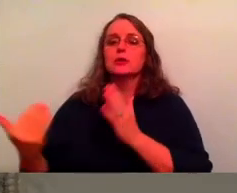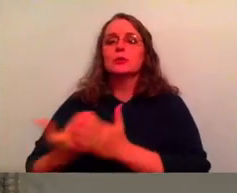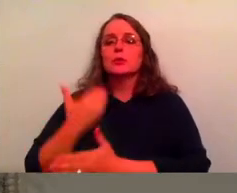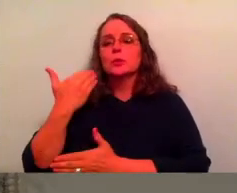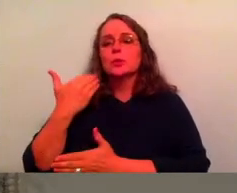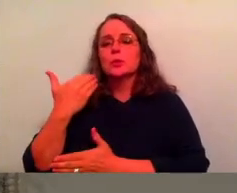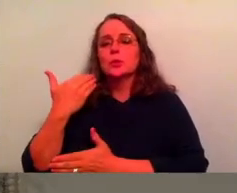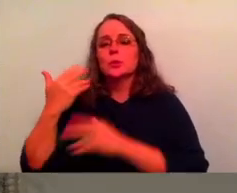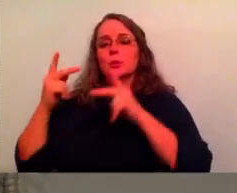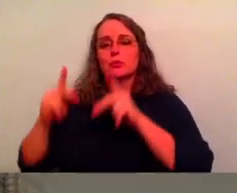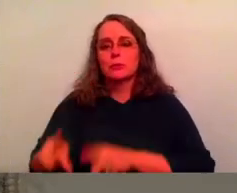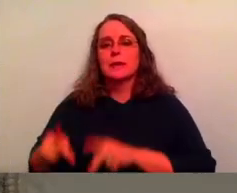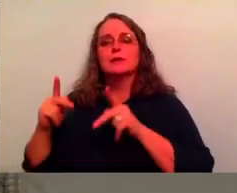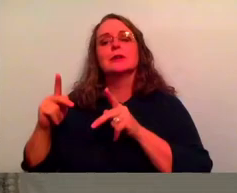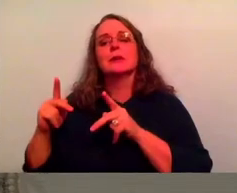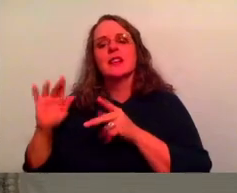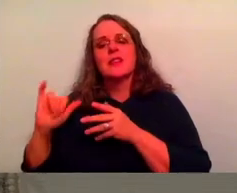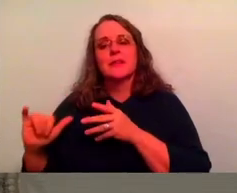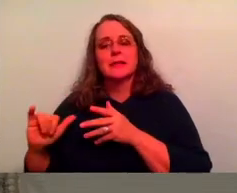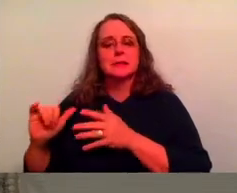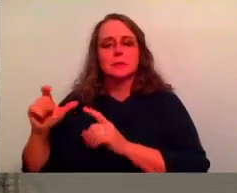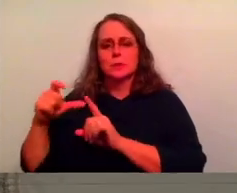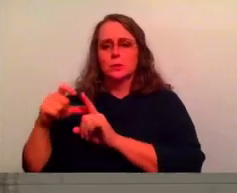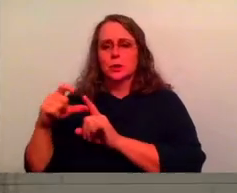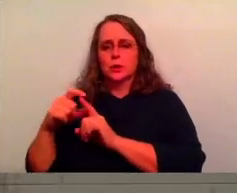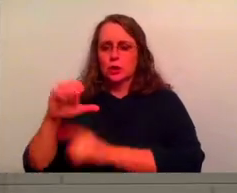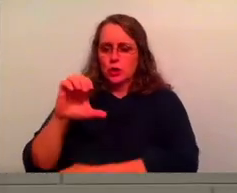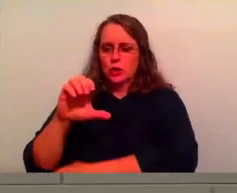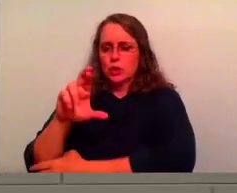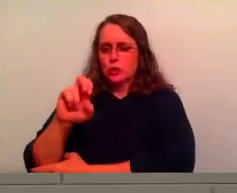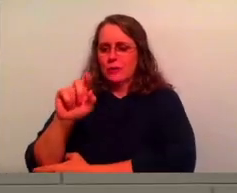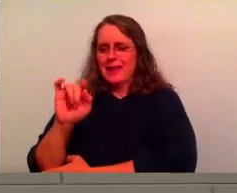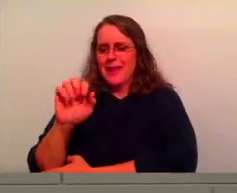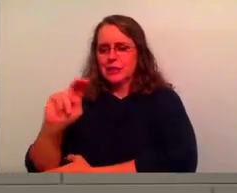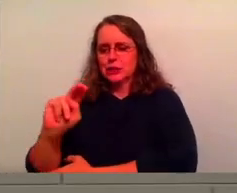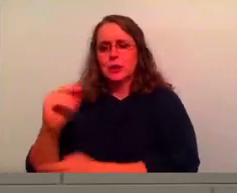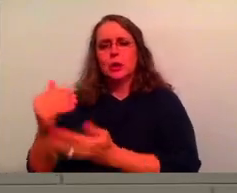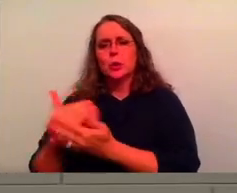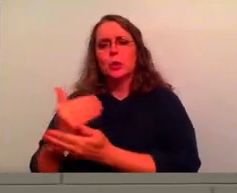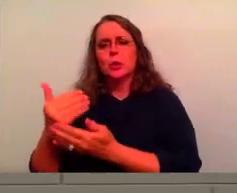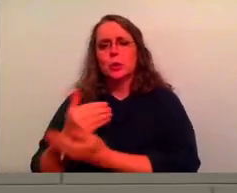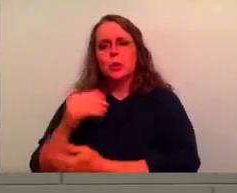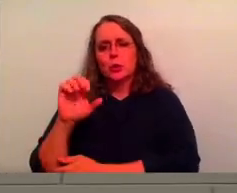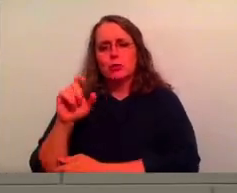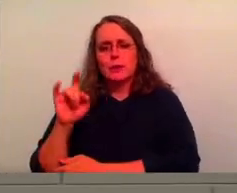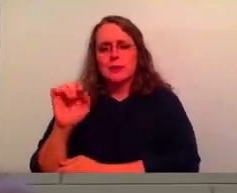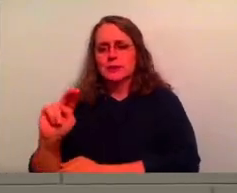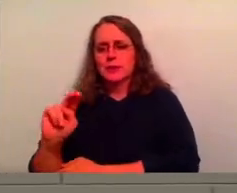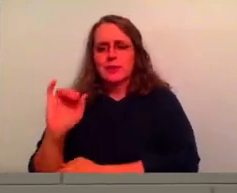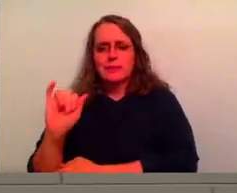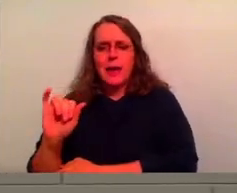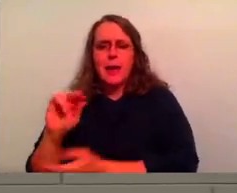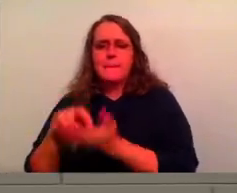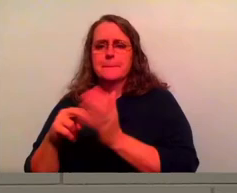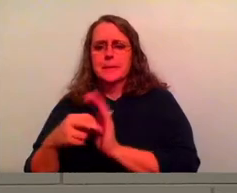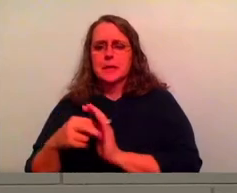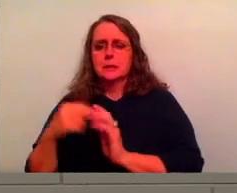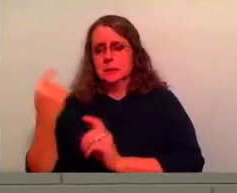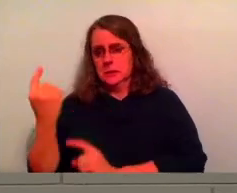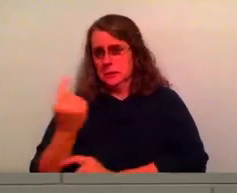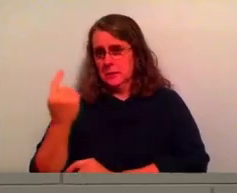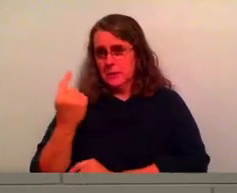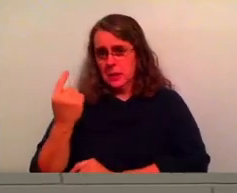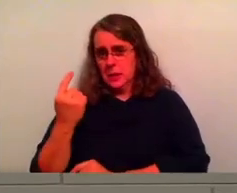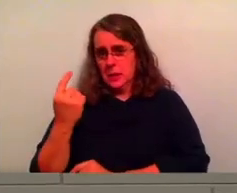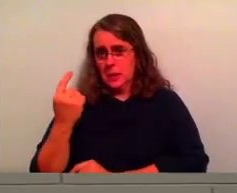creation. It's this, this word that I love a lot, but it, it's this idea of taking something and